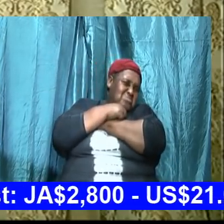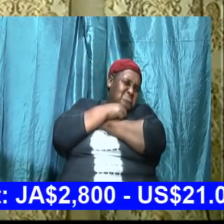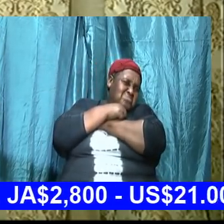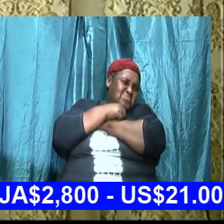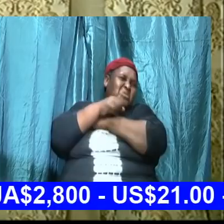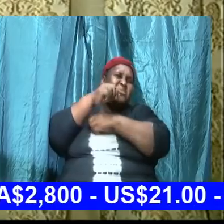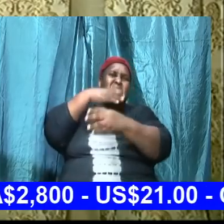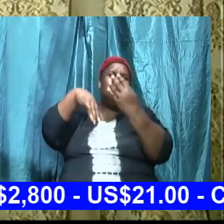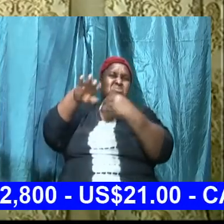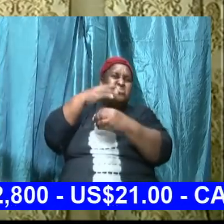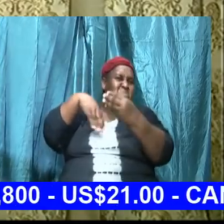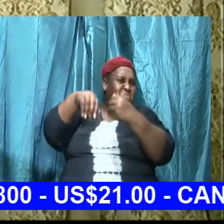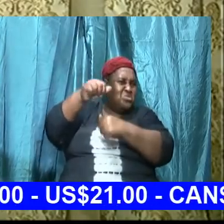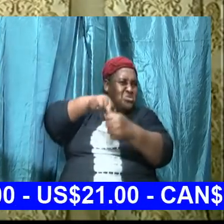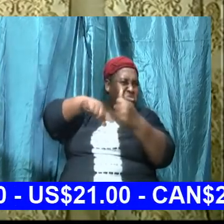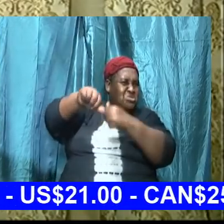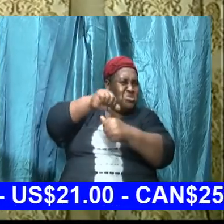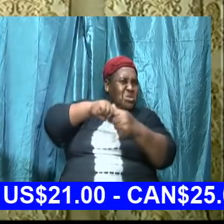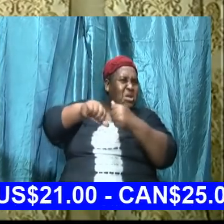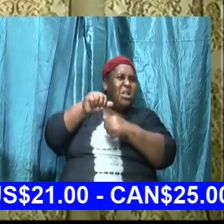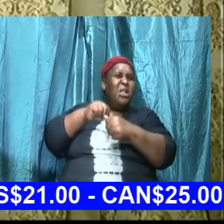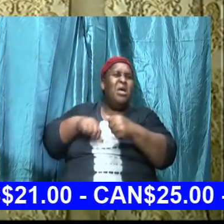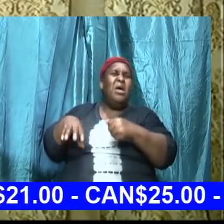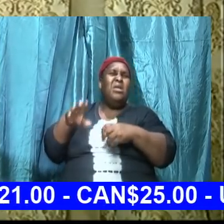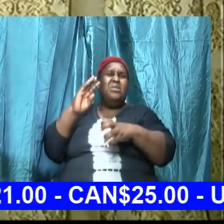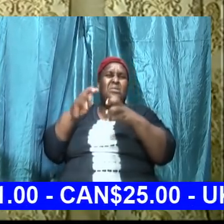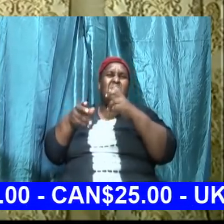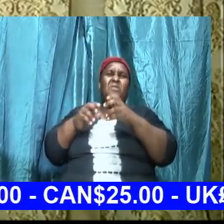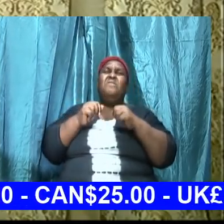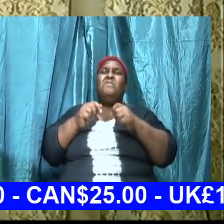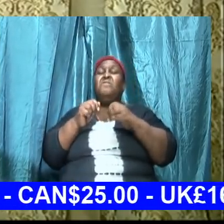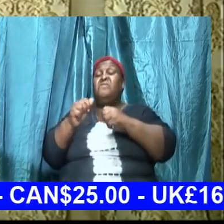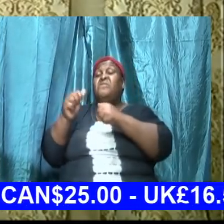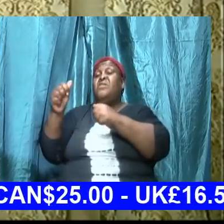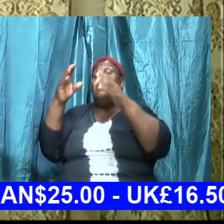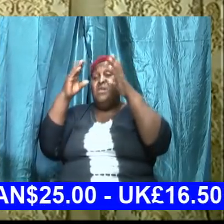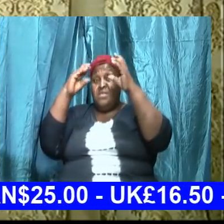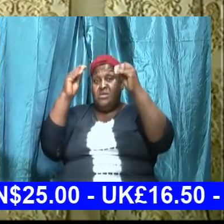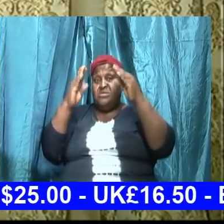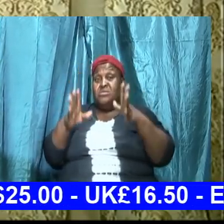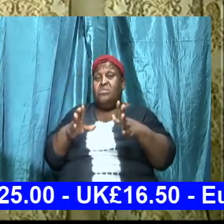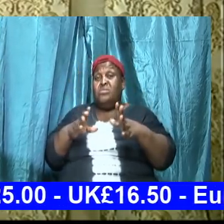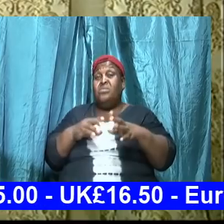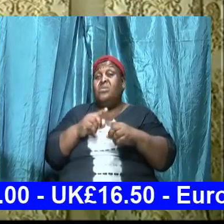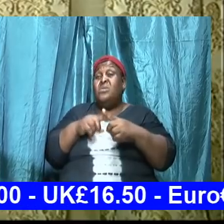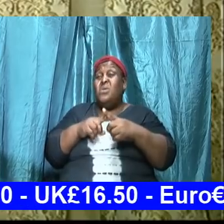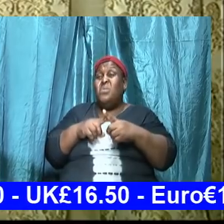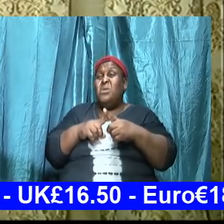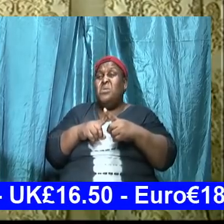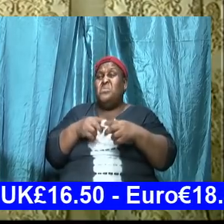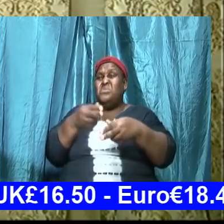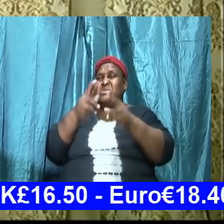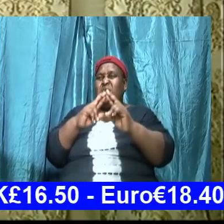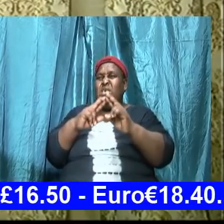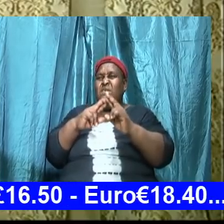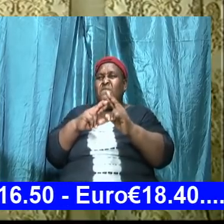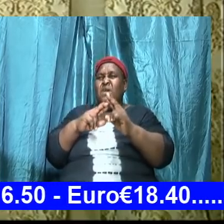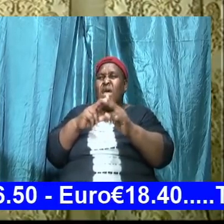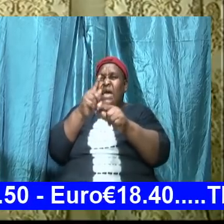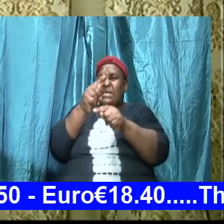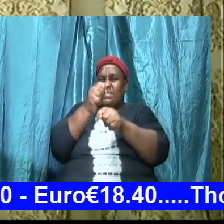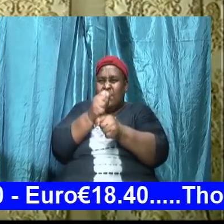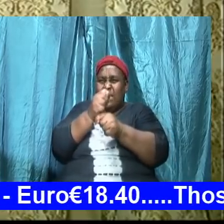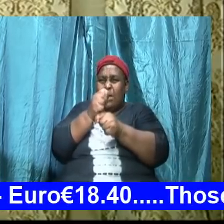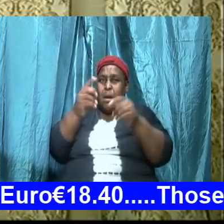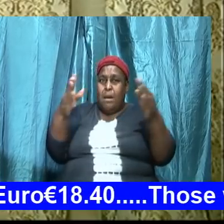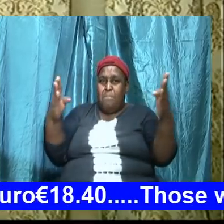when you go into that econ class you are following the teacher when you get that big thick econ book you read it from cover to cover